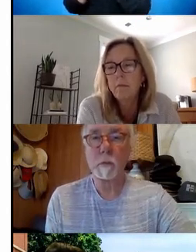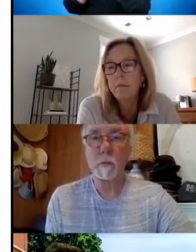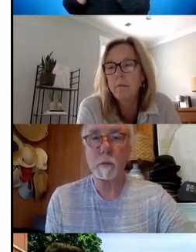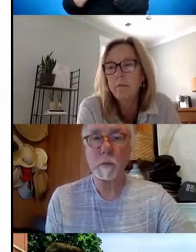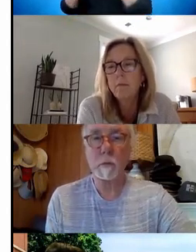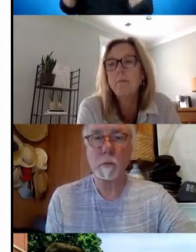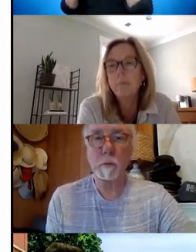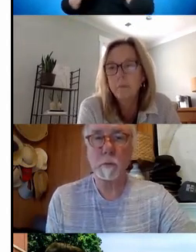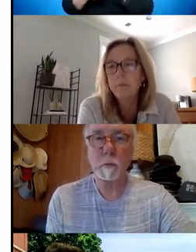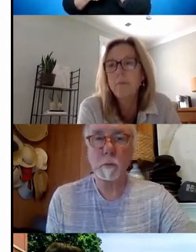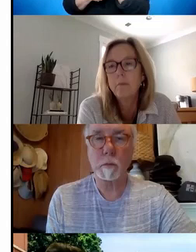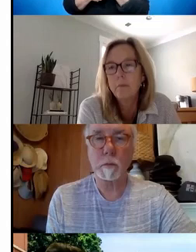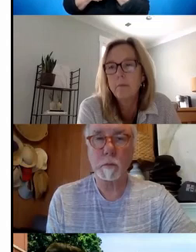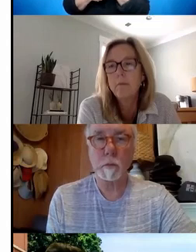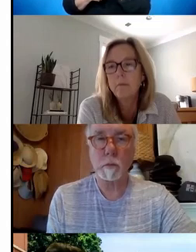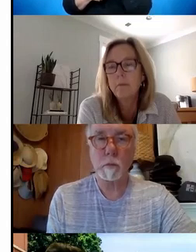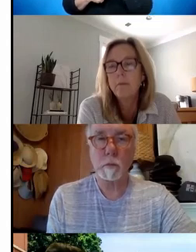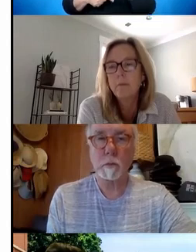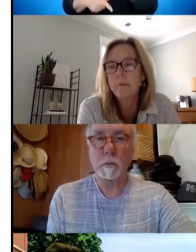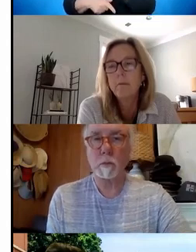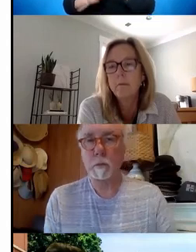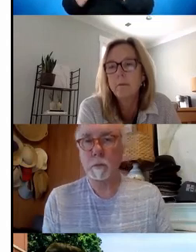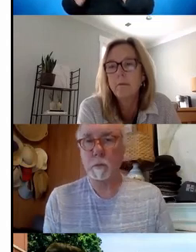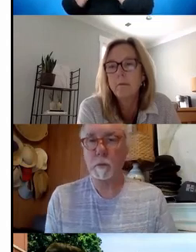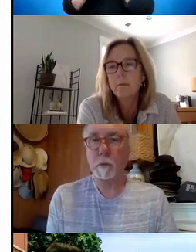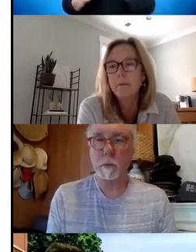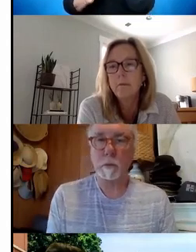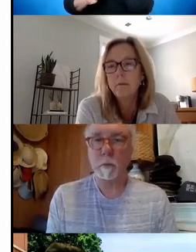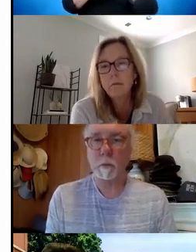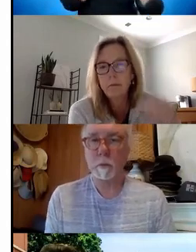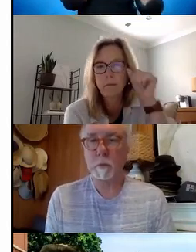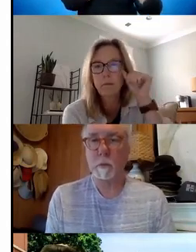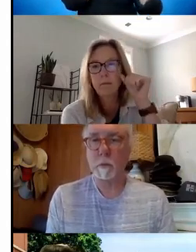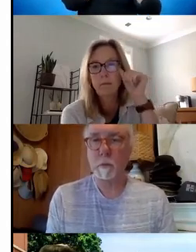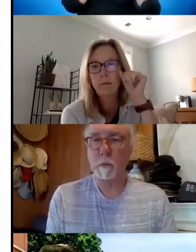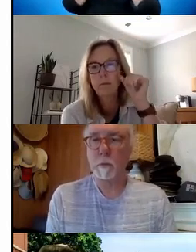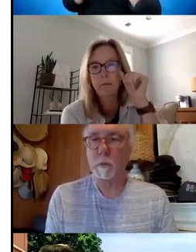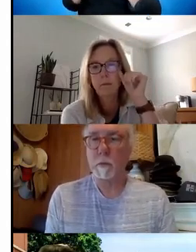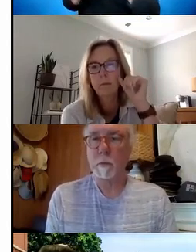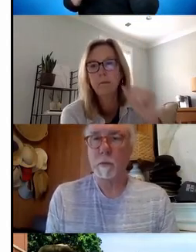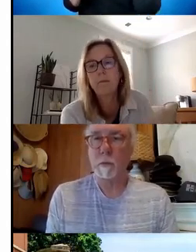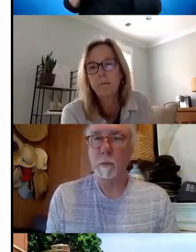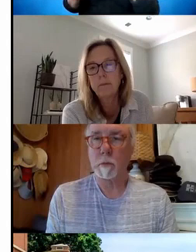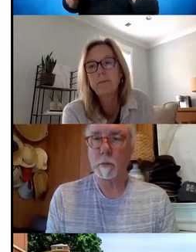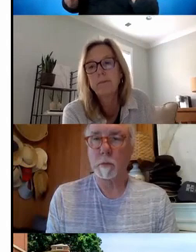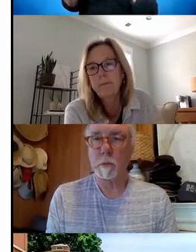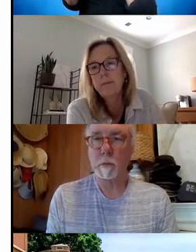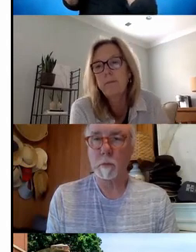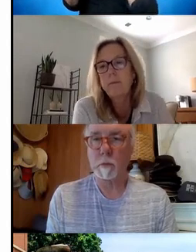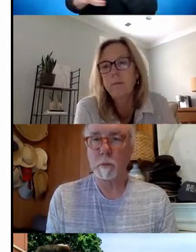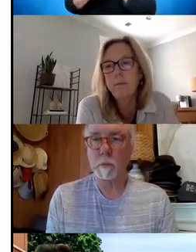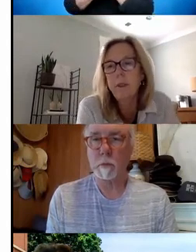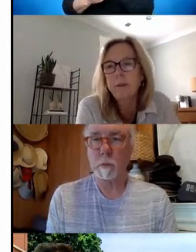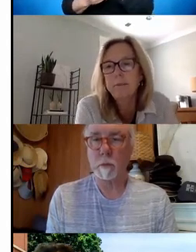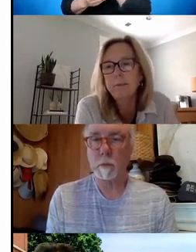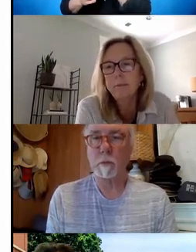that actually covers that high school. So as parents are getting connected and aren't really sure who to talk to, or they've never seen that local school plan, they can